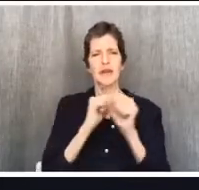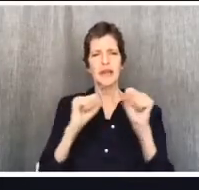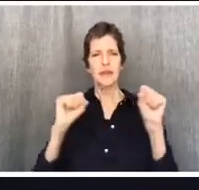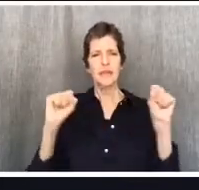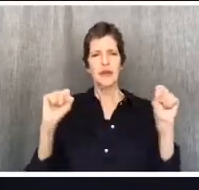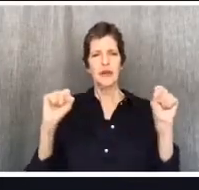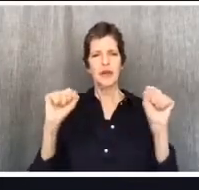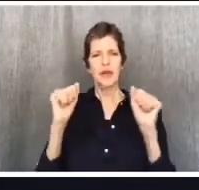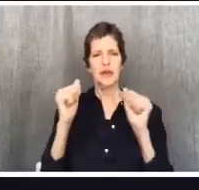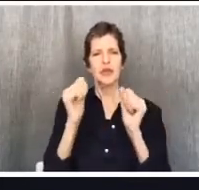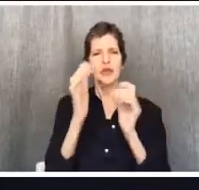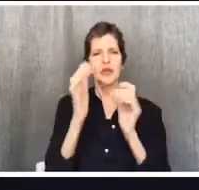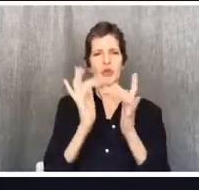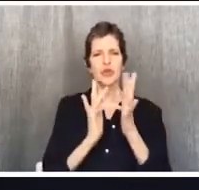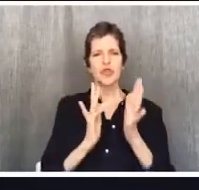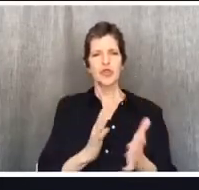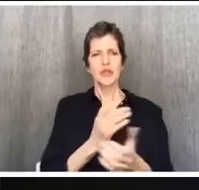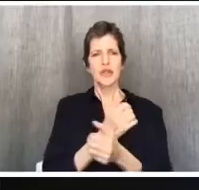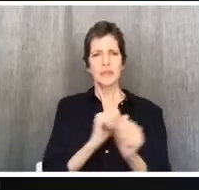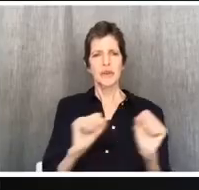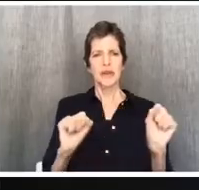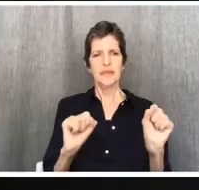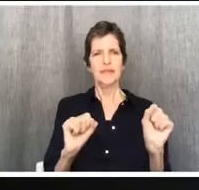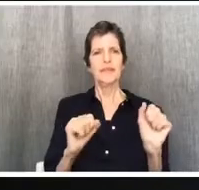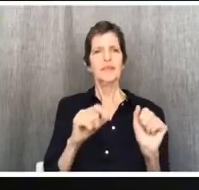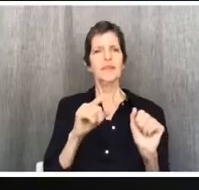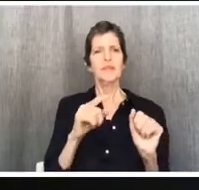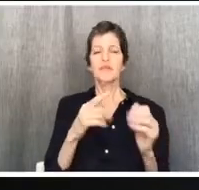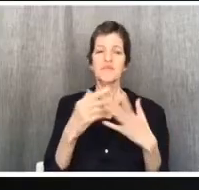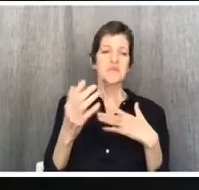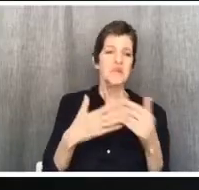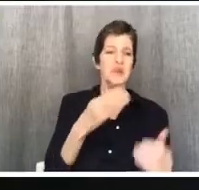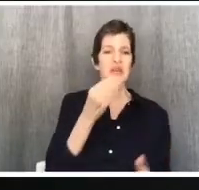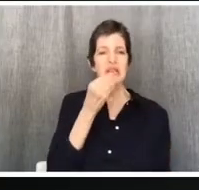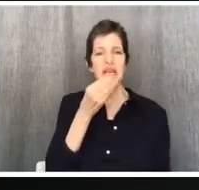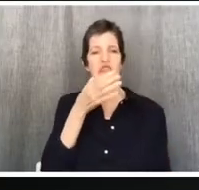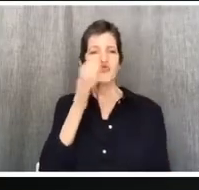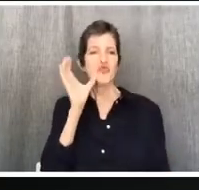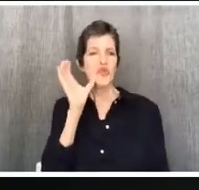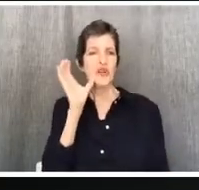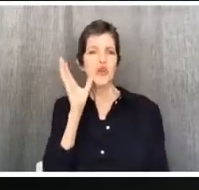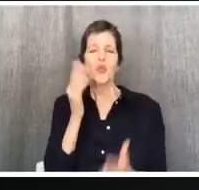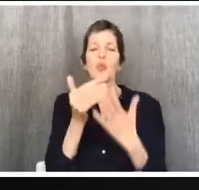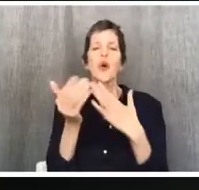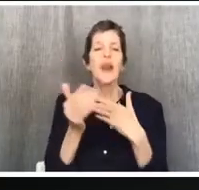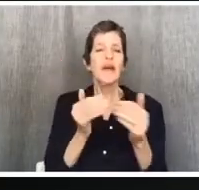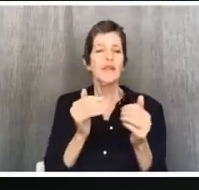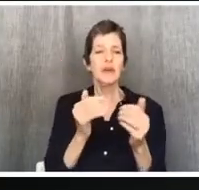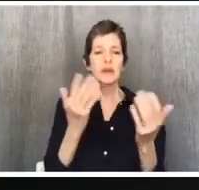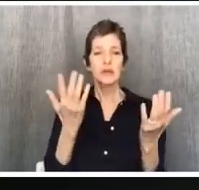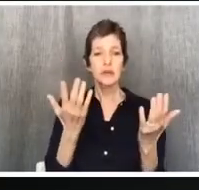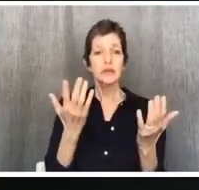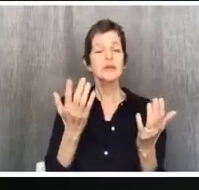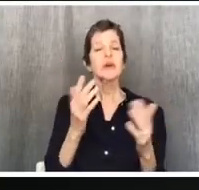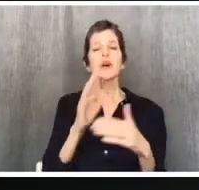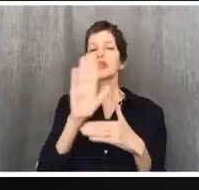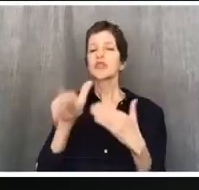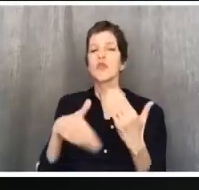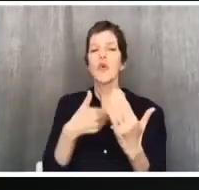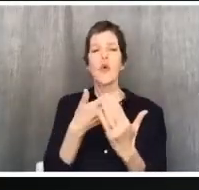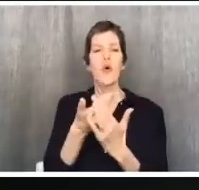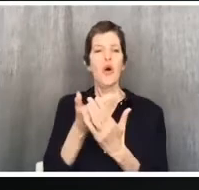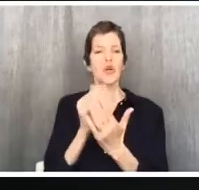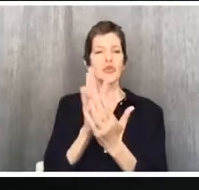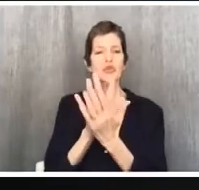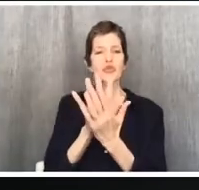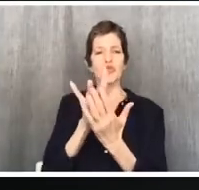with me these last few verses. So whether you eat or drink, or whatever you do, do all to the glory of God.